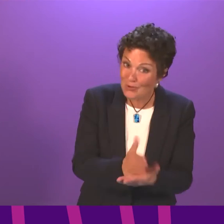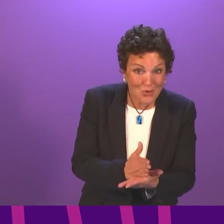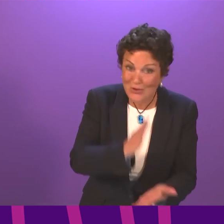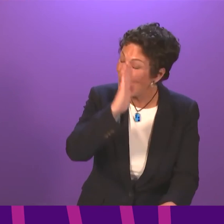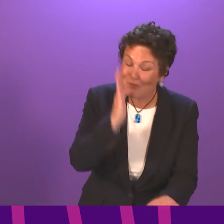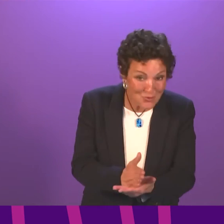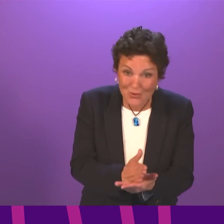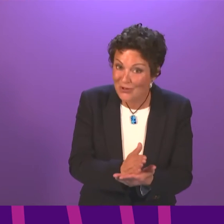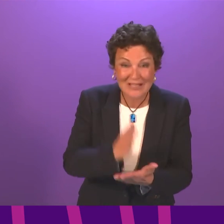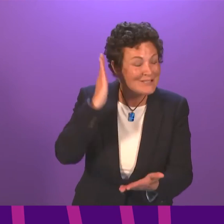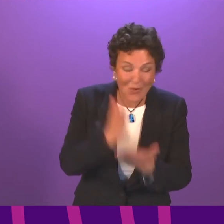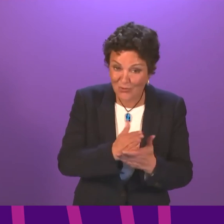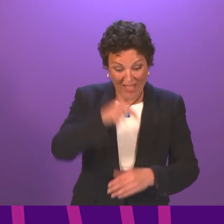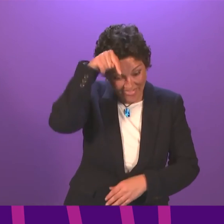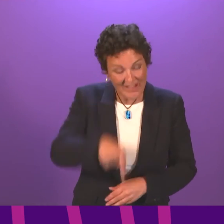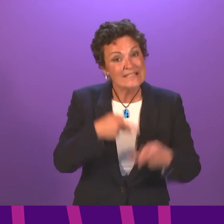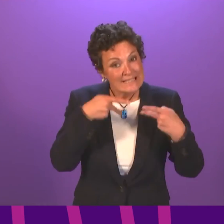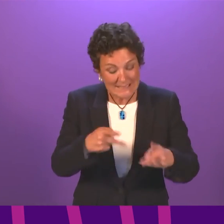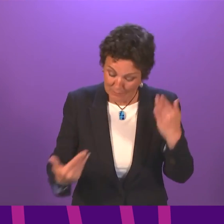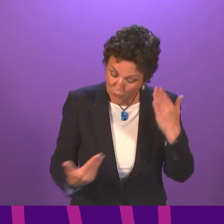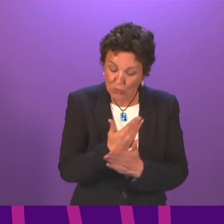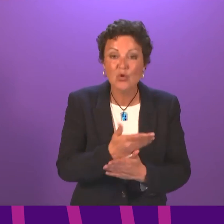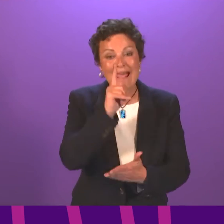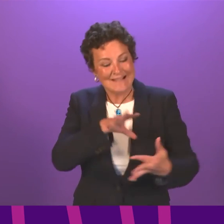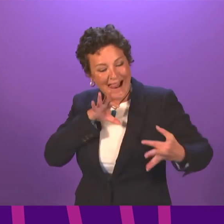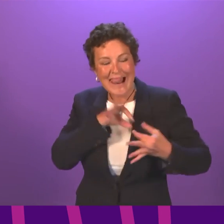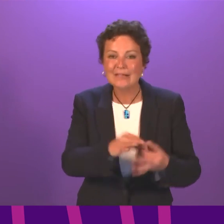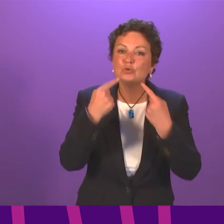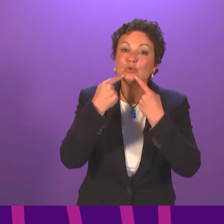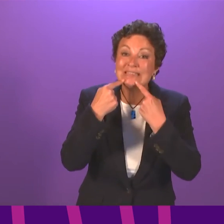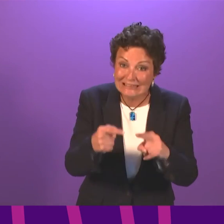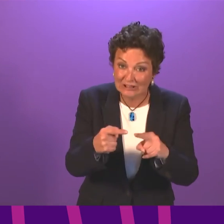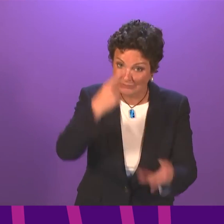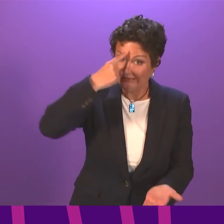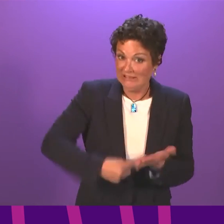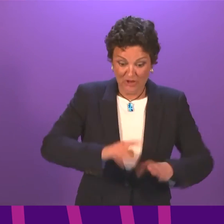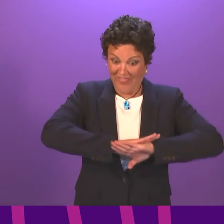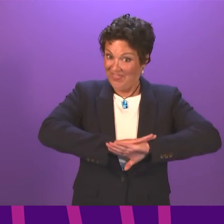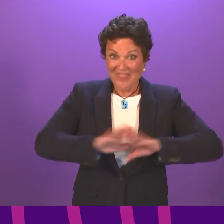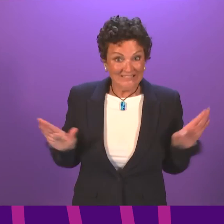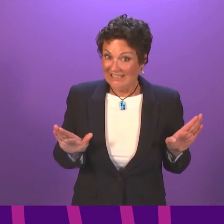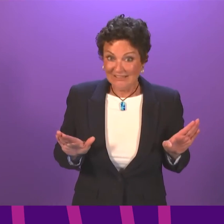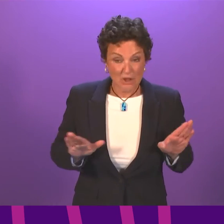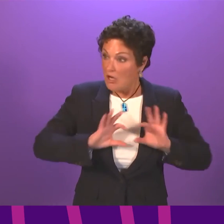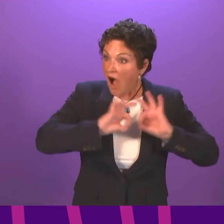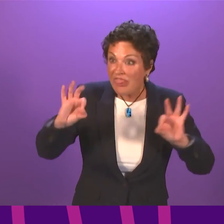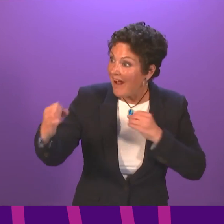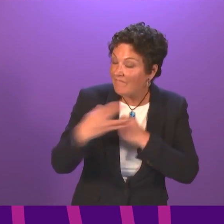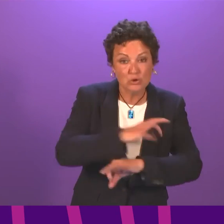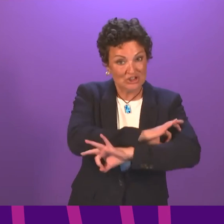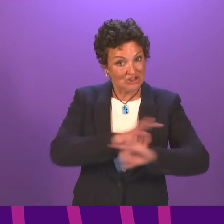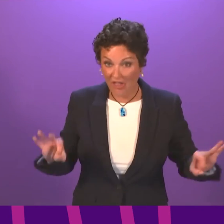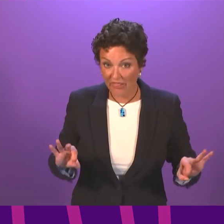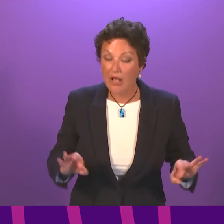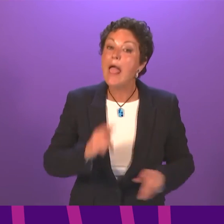is. This is a system based on teacher judgment. That is correct. The appeal system is open to all free of charge. We've taken a